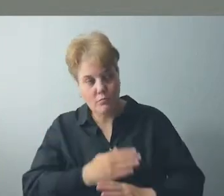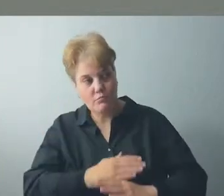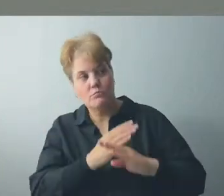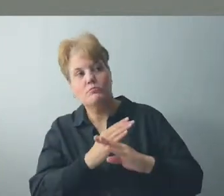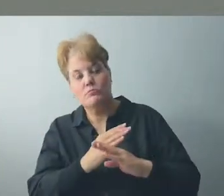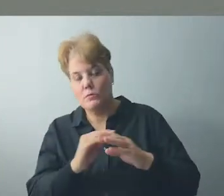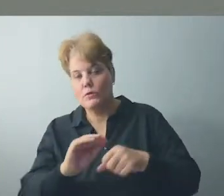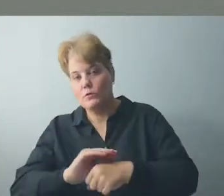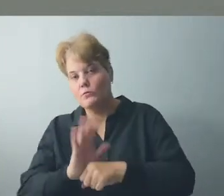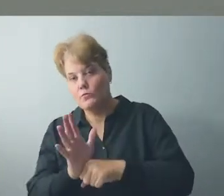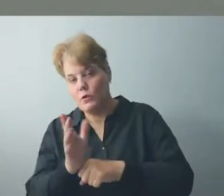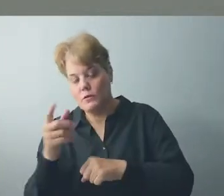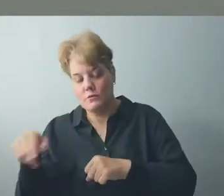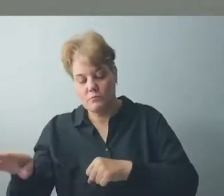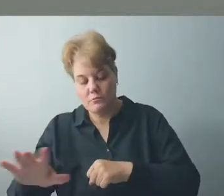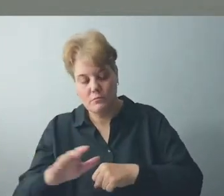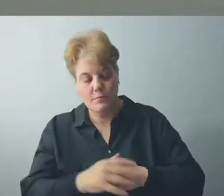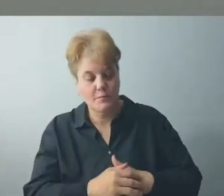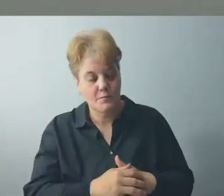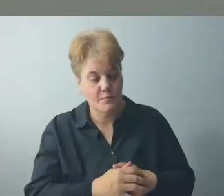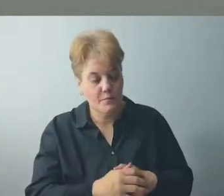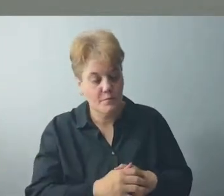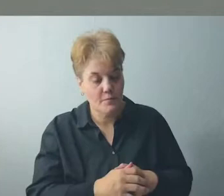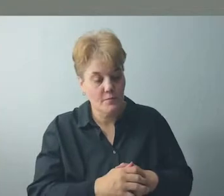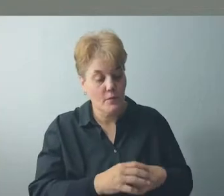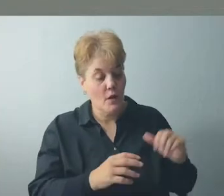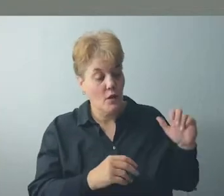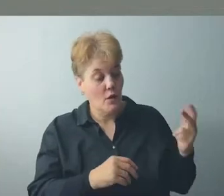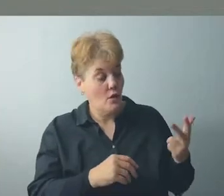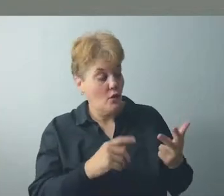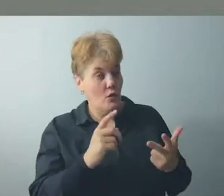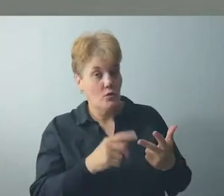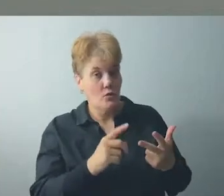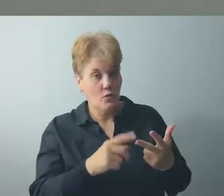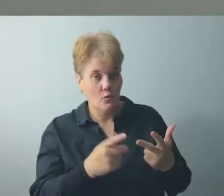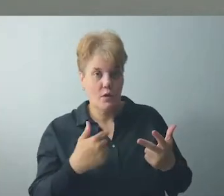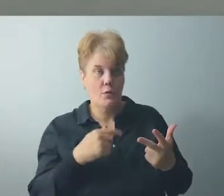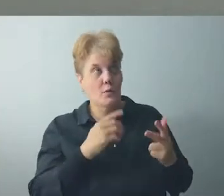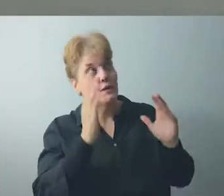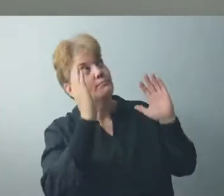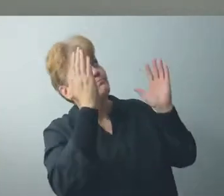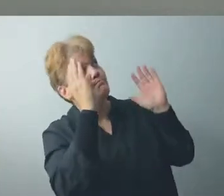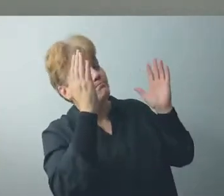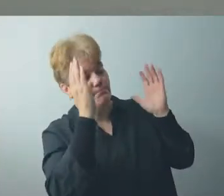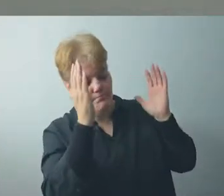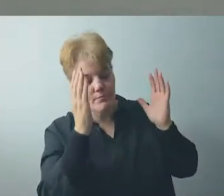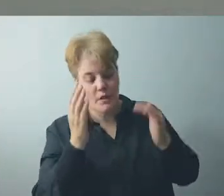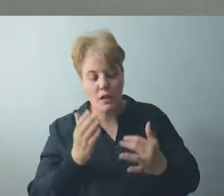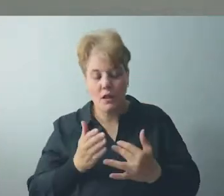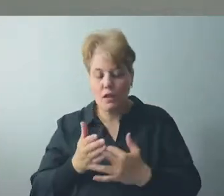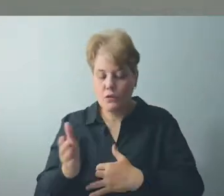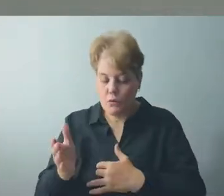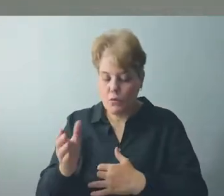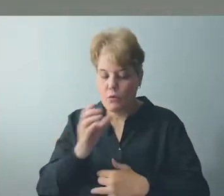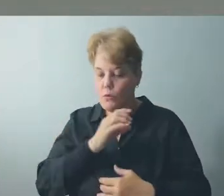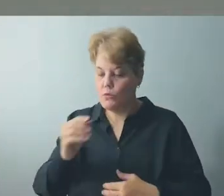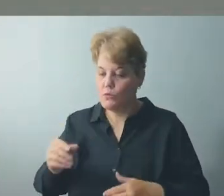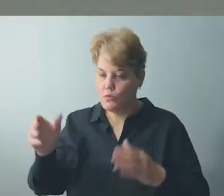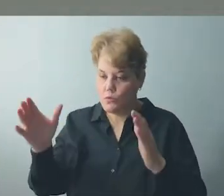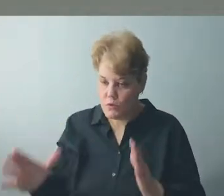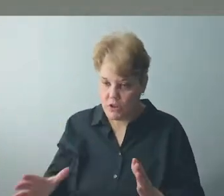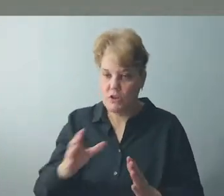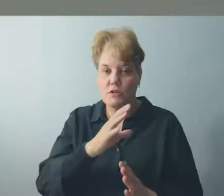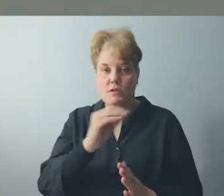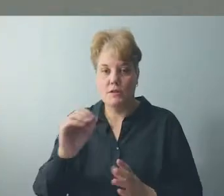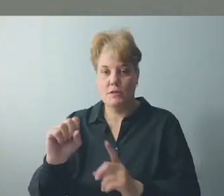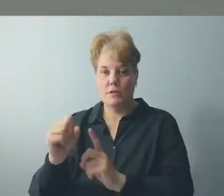The third way that we hear God's voice and can learn to listen to him are through other believers in circumstances, through wise